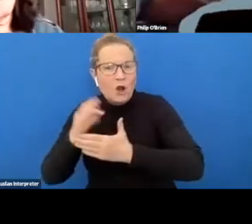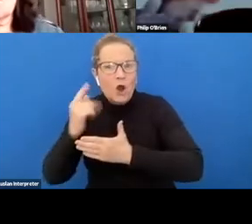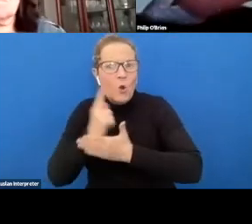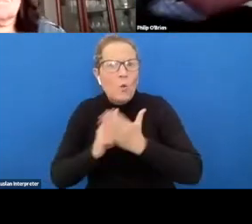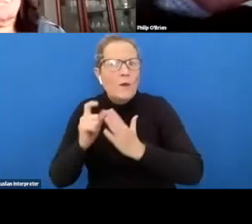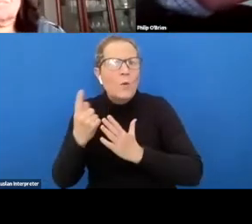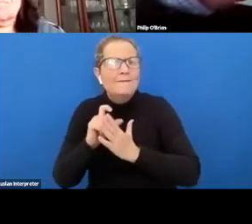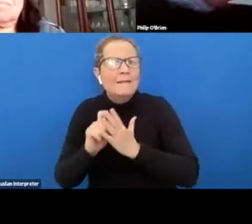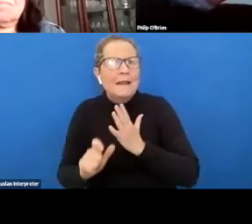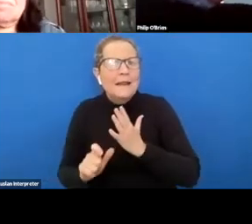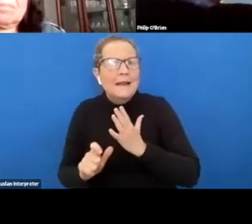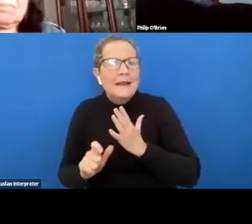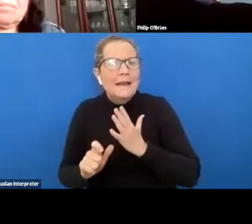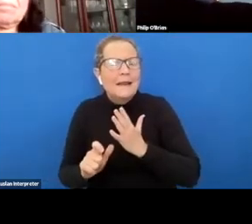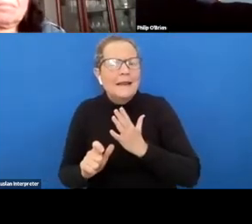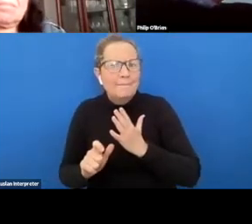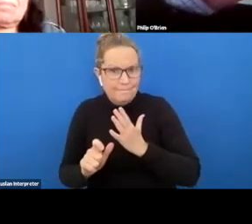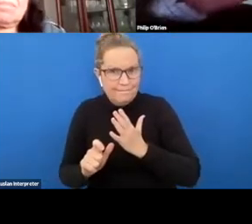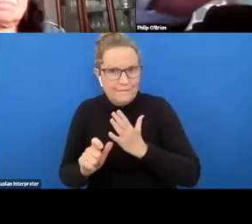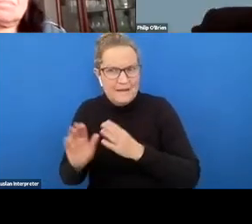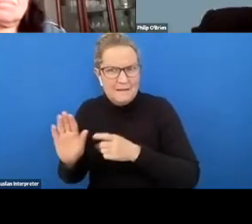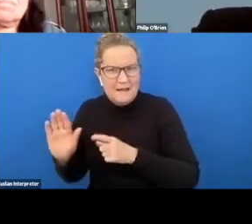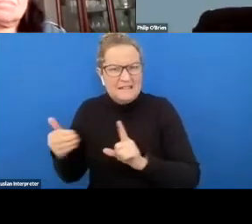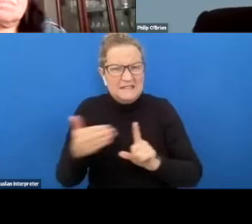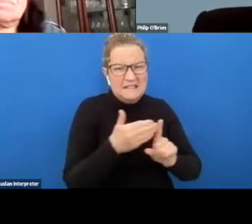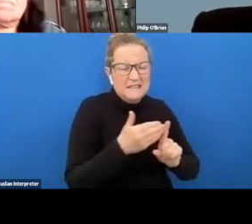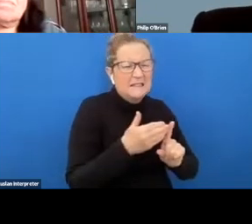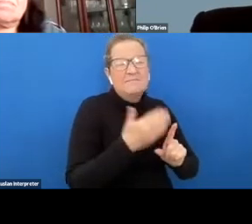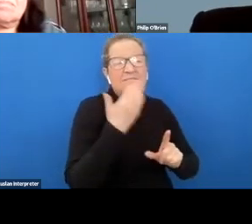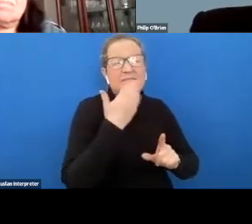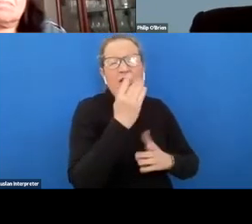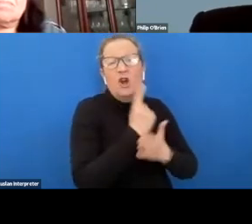it will be everyone and the move towards the four-day week and all of that